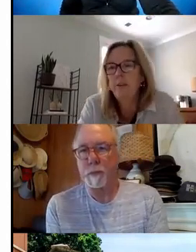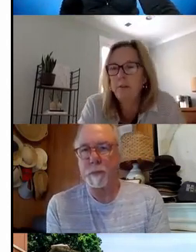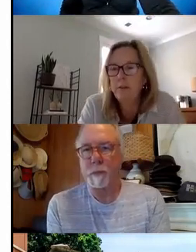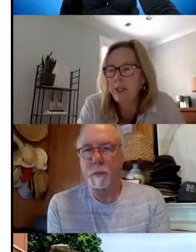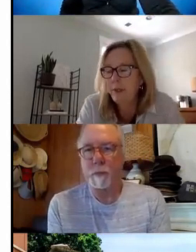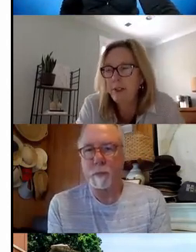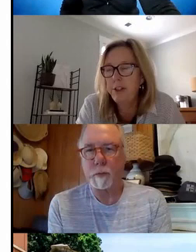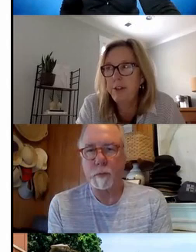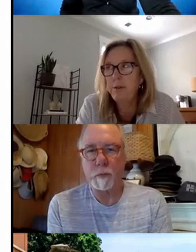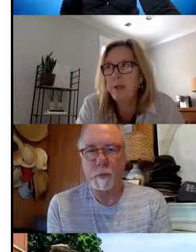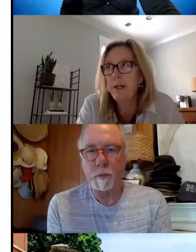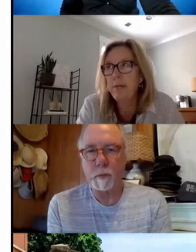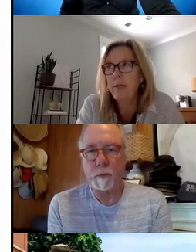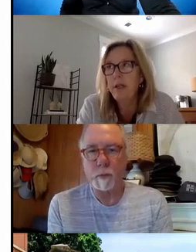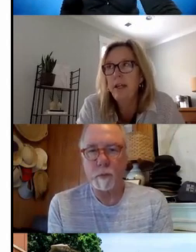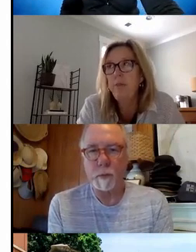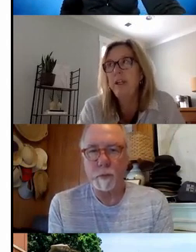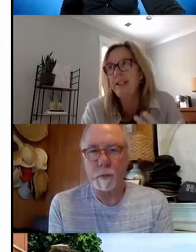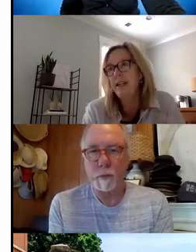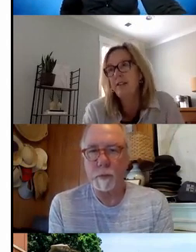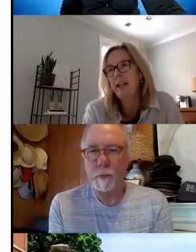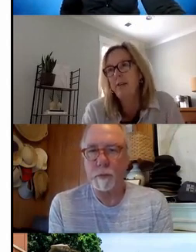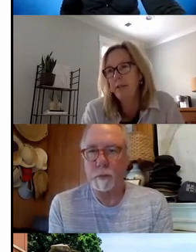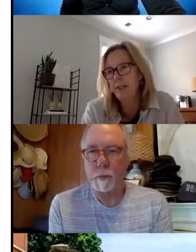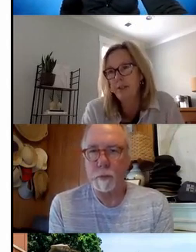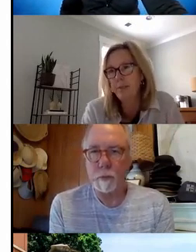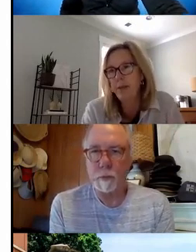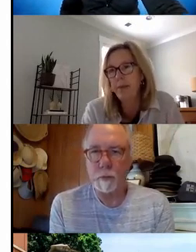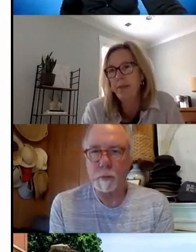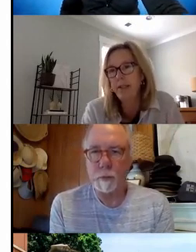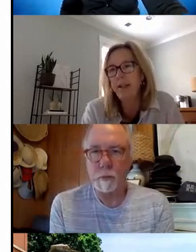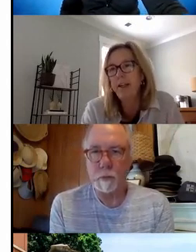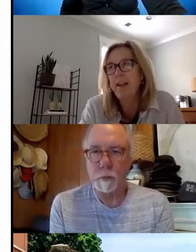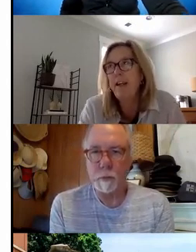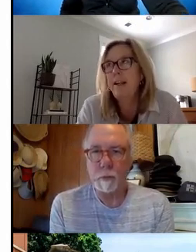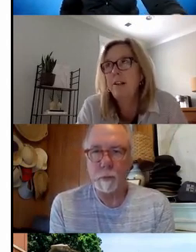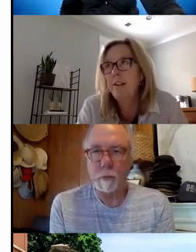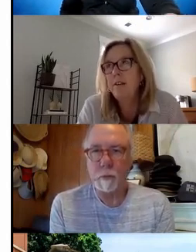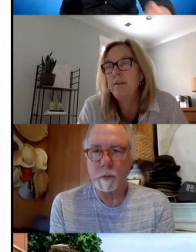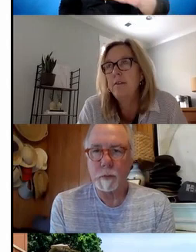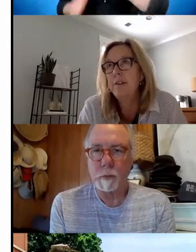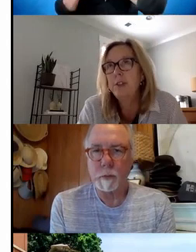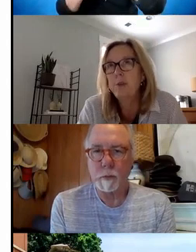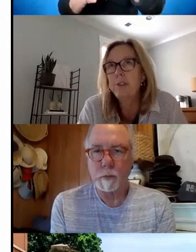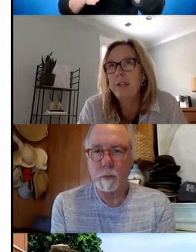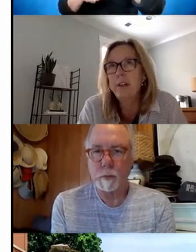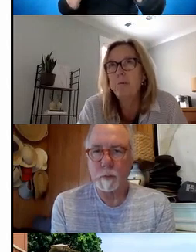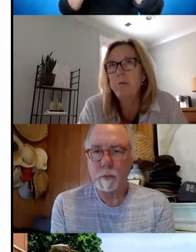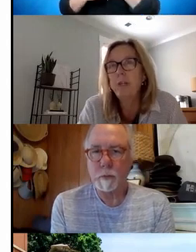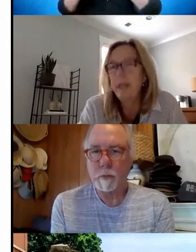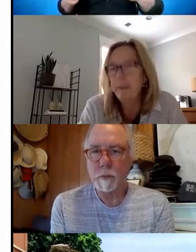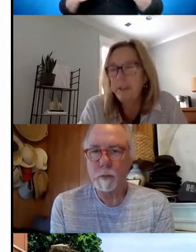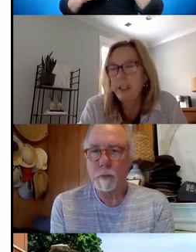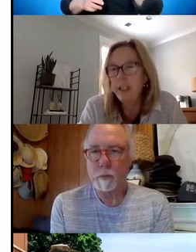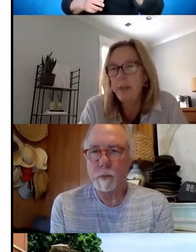Michael, jump into, it really gets down to that resource mapping and the schools that are